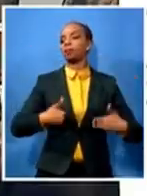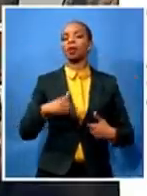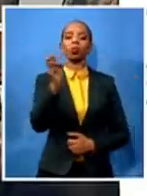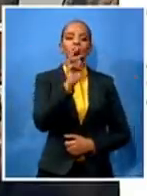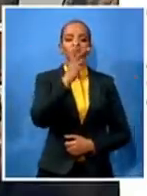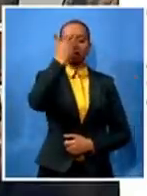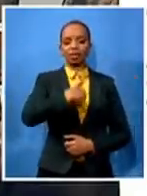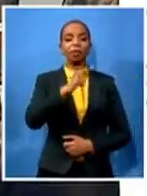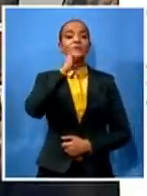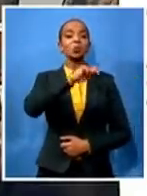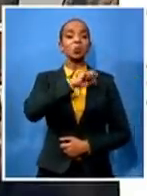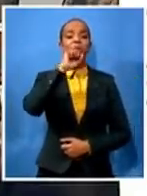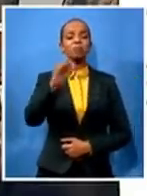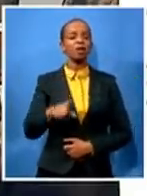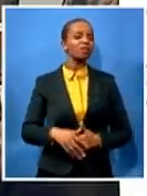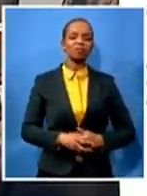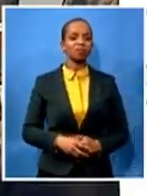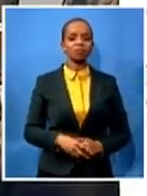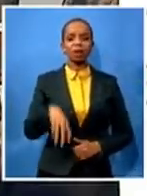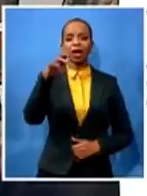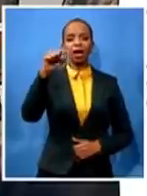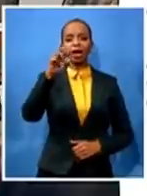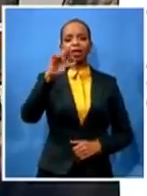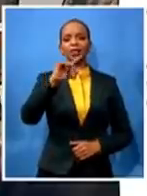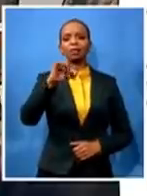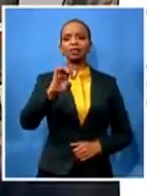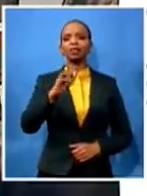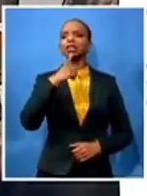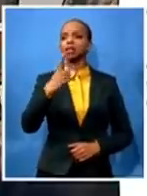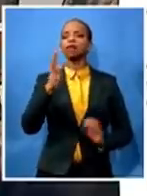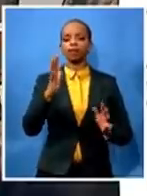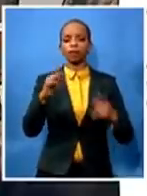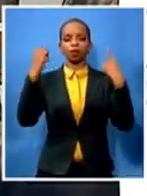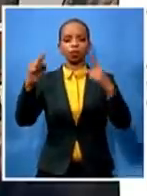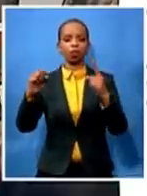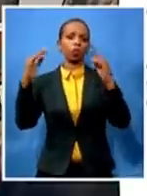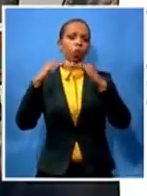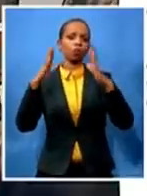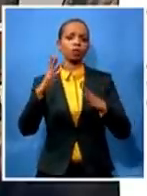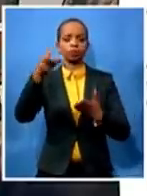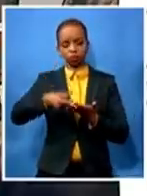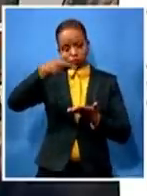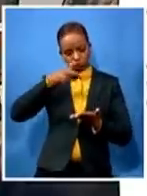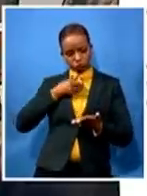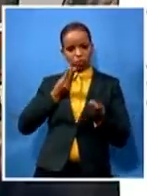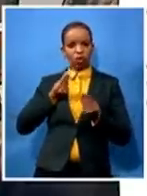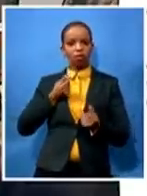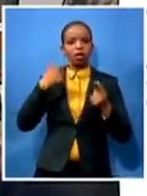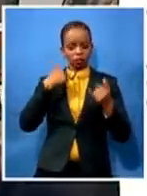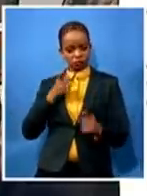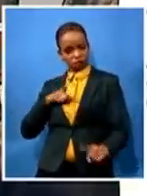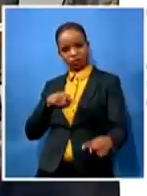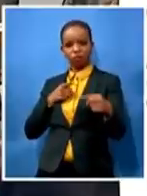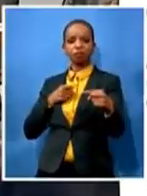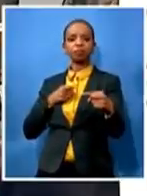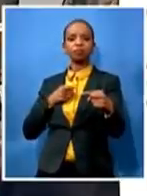there when i was given cash and i am contesting him i'm challenging him they also agree with his witnesses that there were